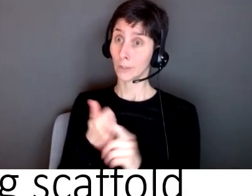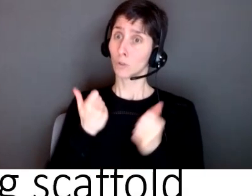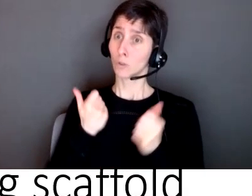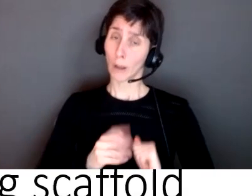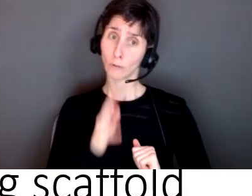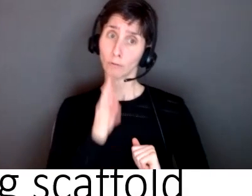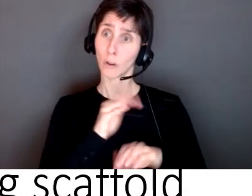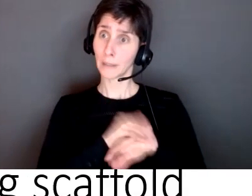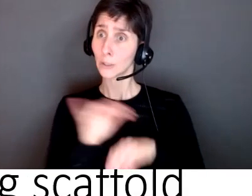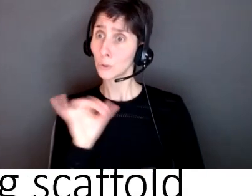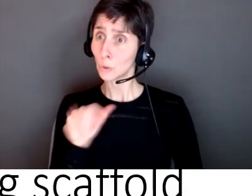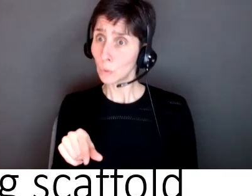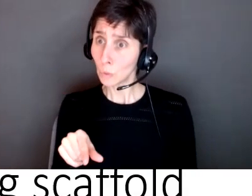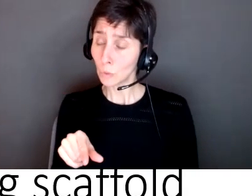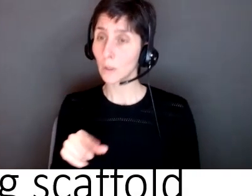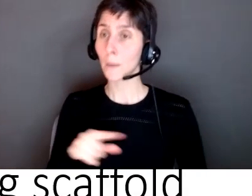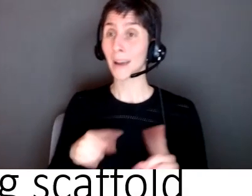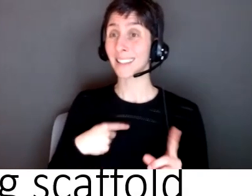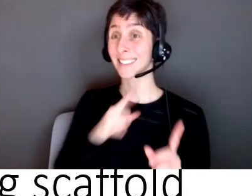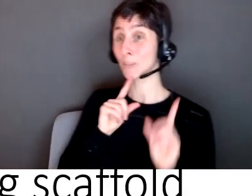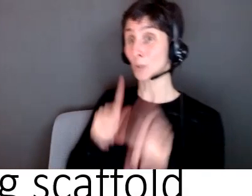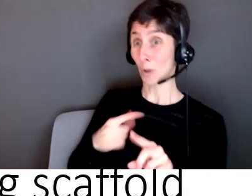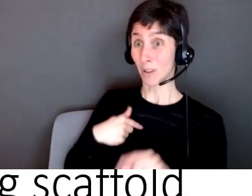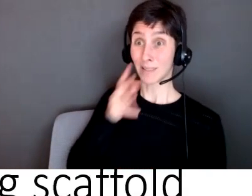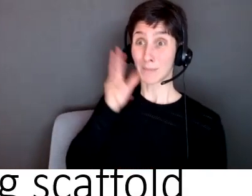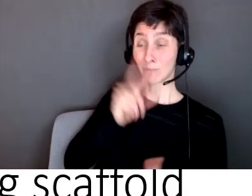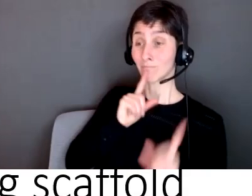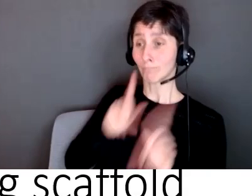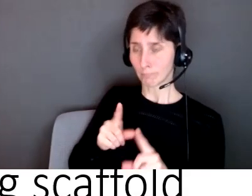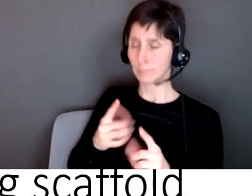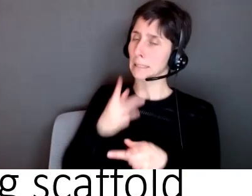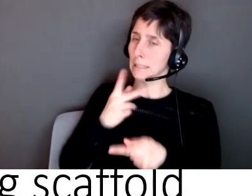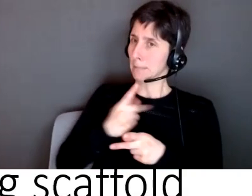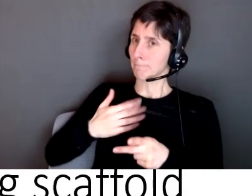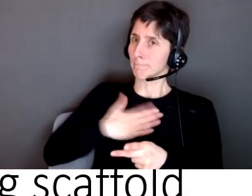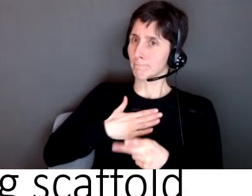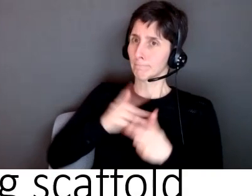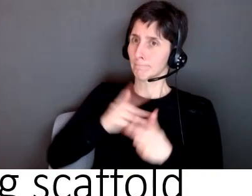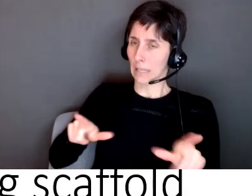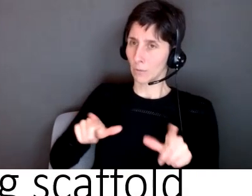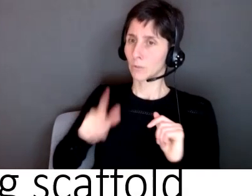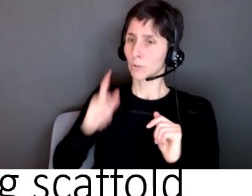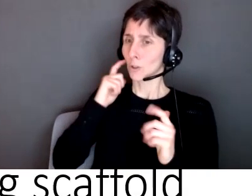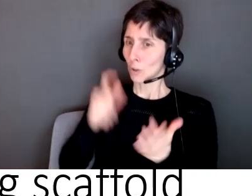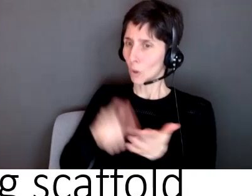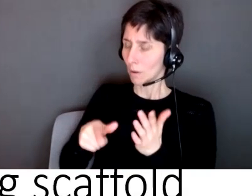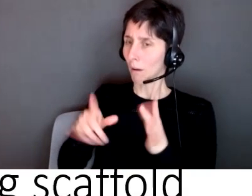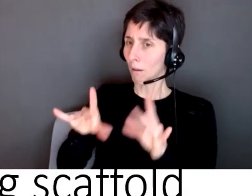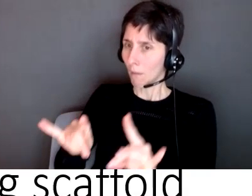to speak in english but we respond back in our home language and um yeah we are we are noticing this change